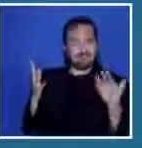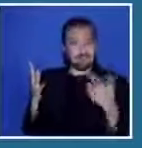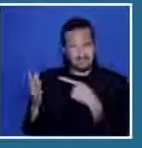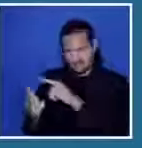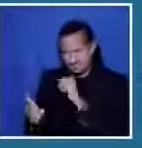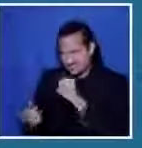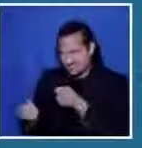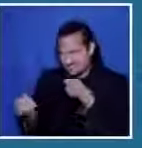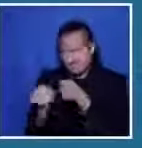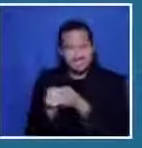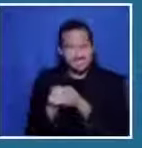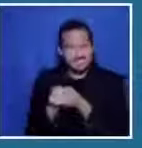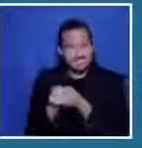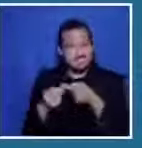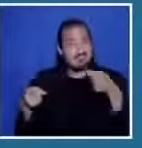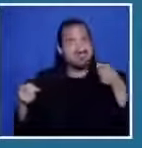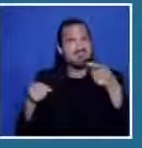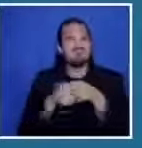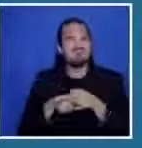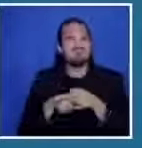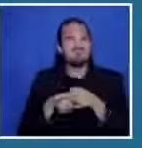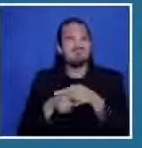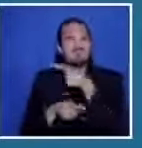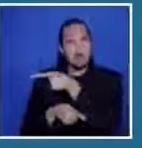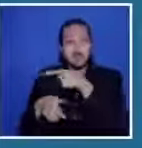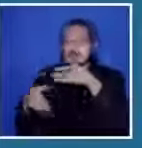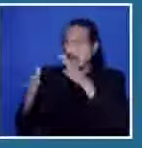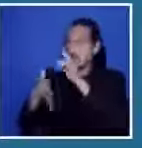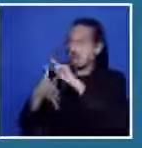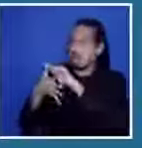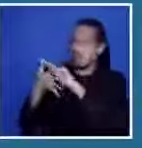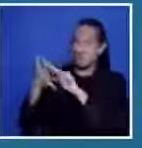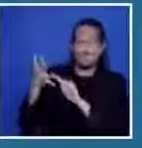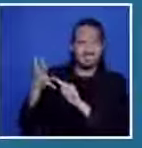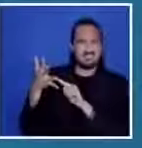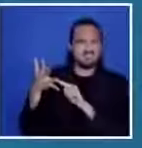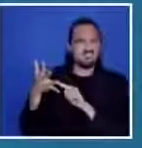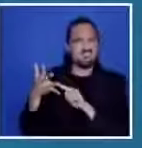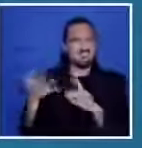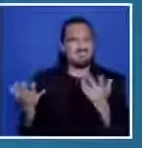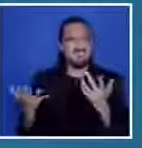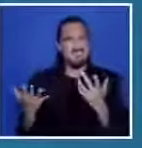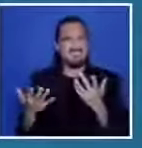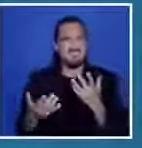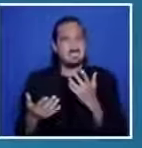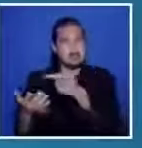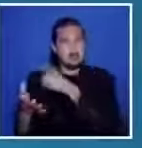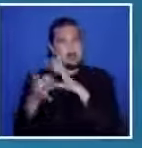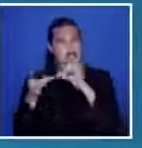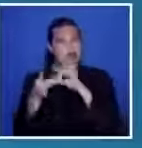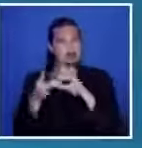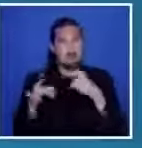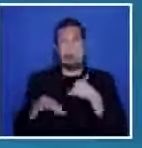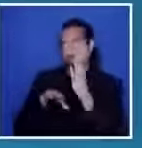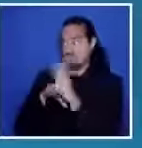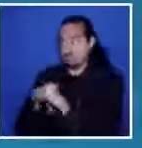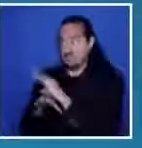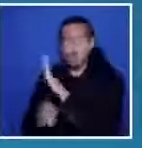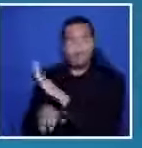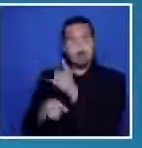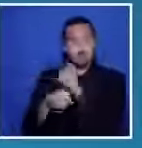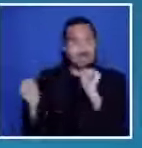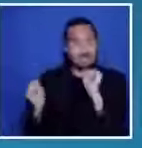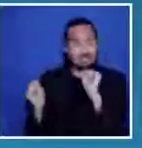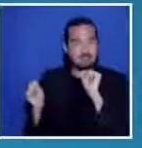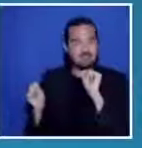on freedom Look folks We don't need politics in this battle against covet We need science